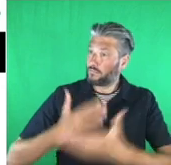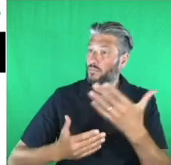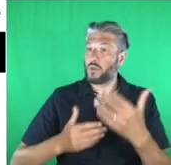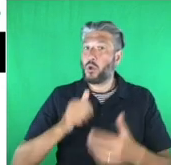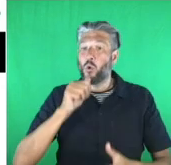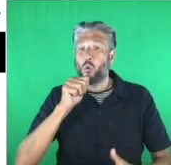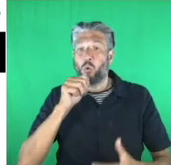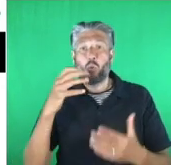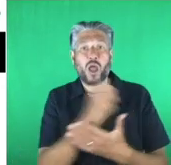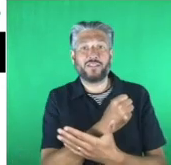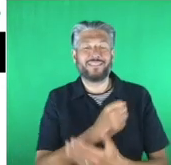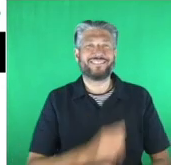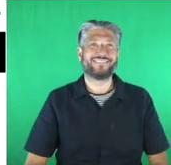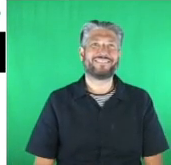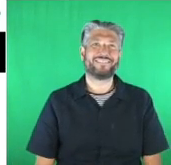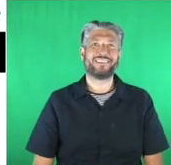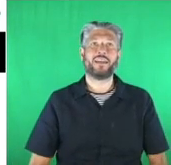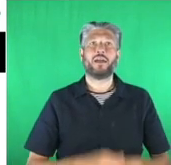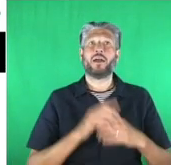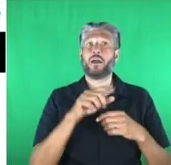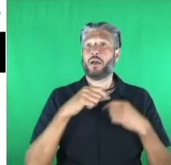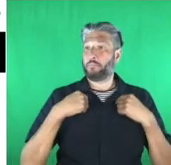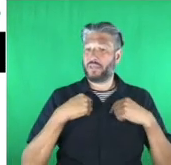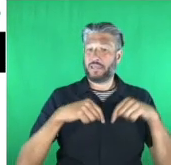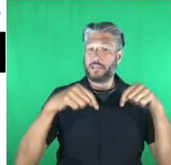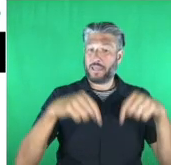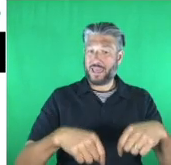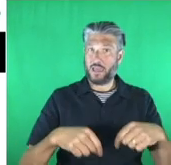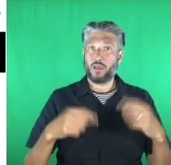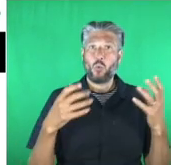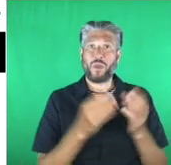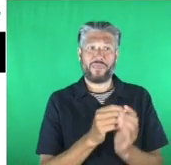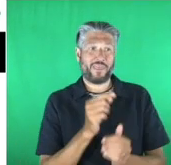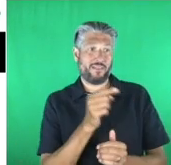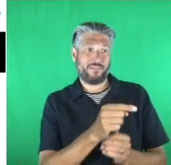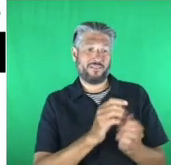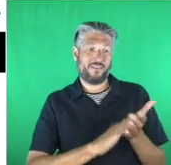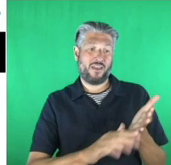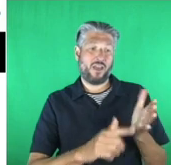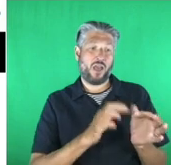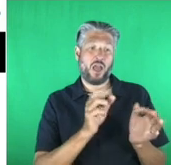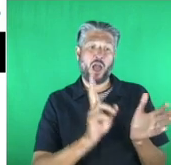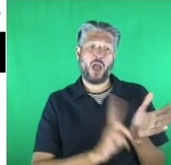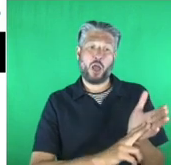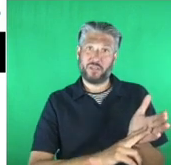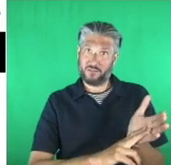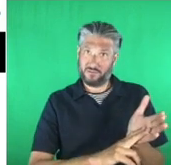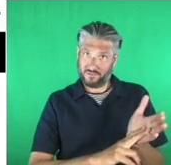I'm here with Harben, Harben Germer. Harben, have you got the award?